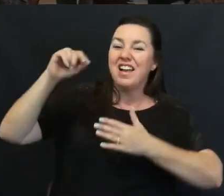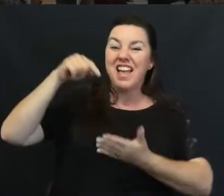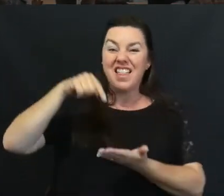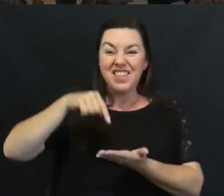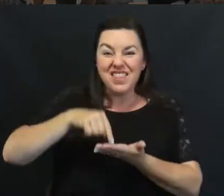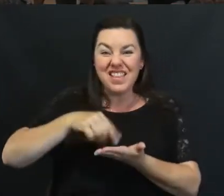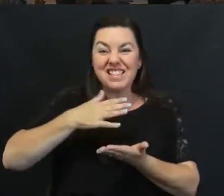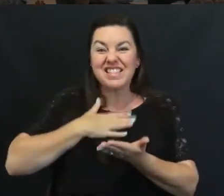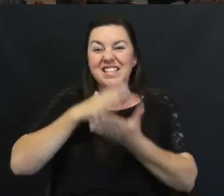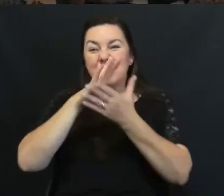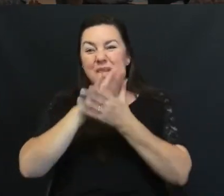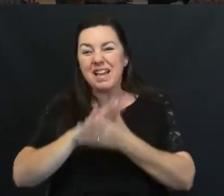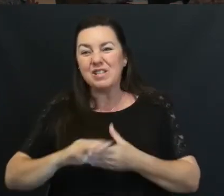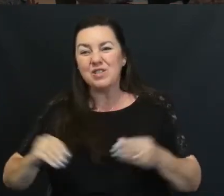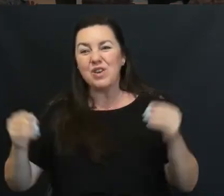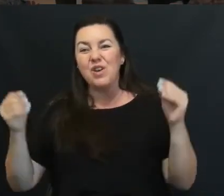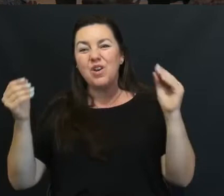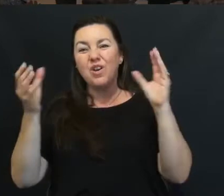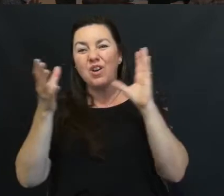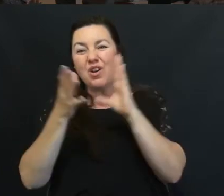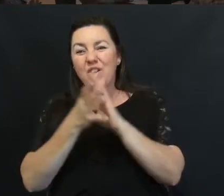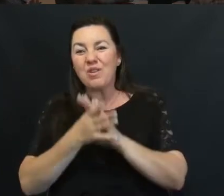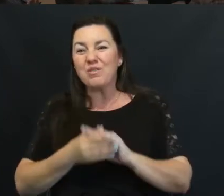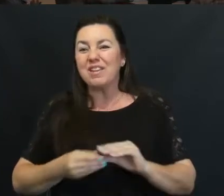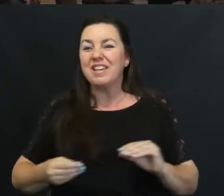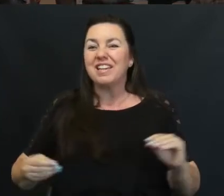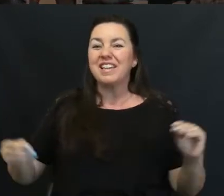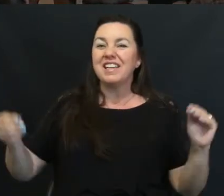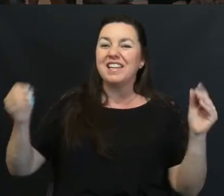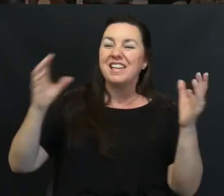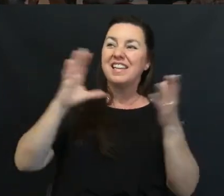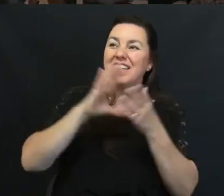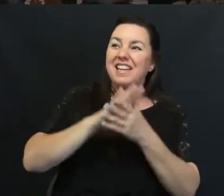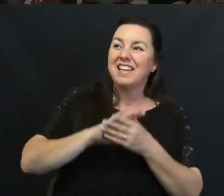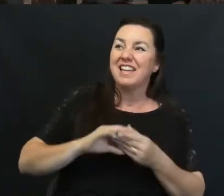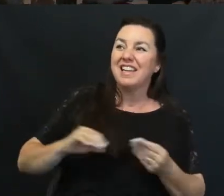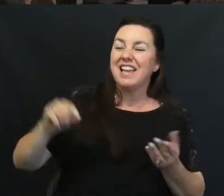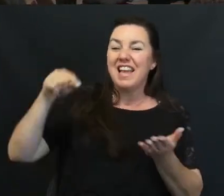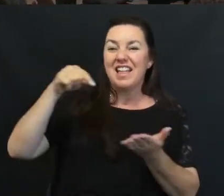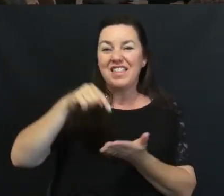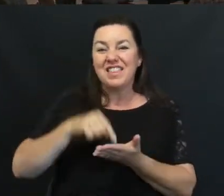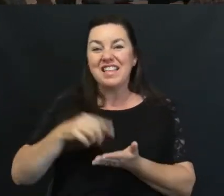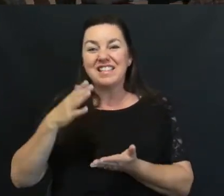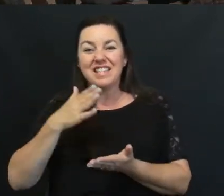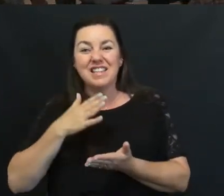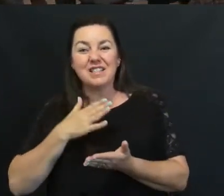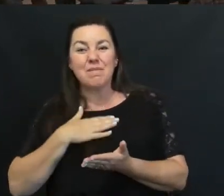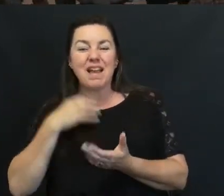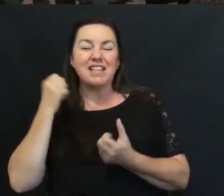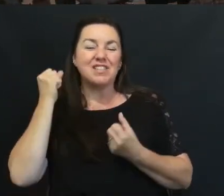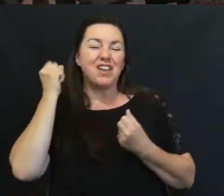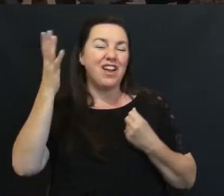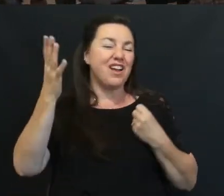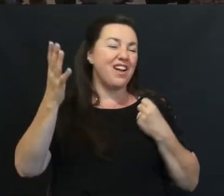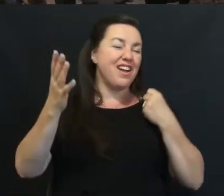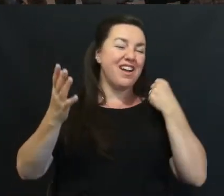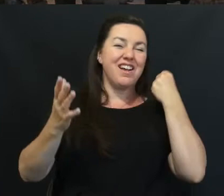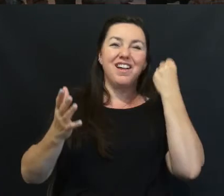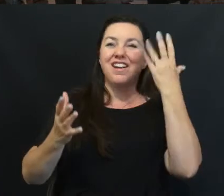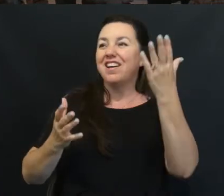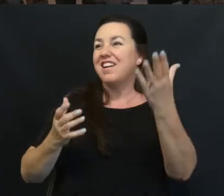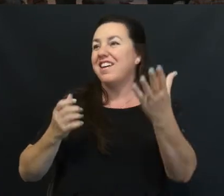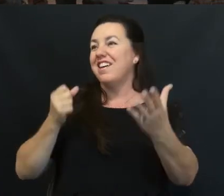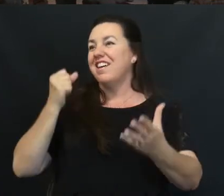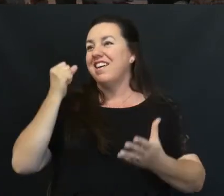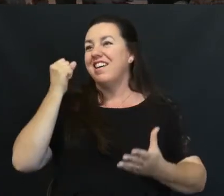This is my story This This is my song